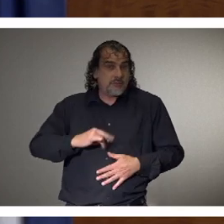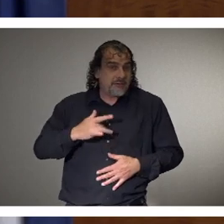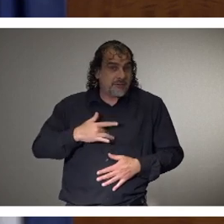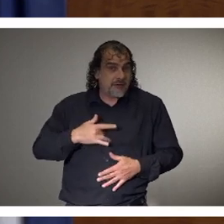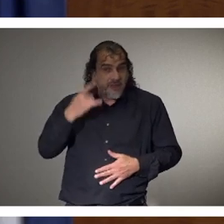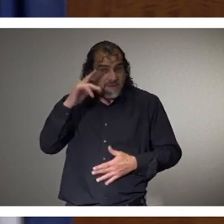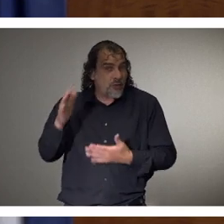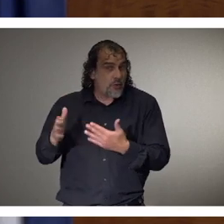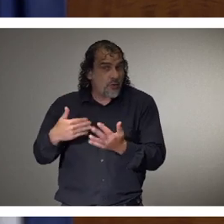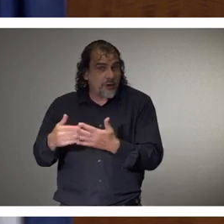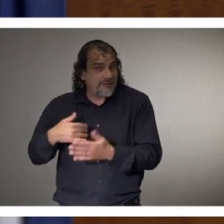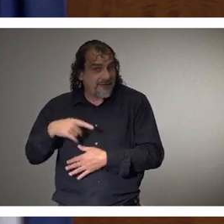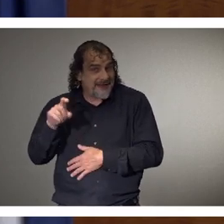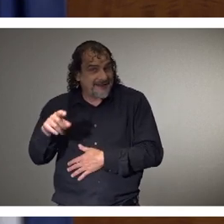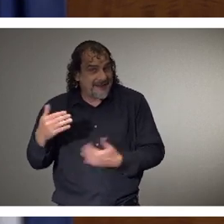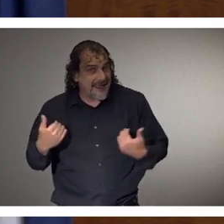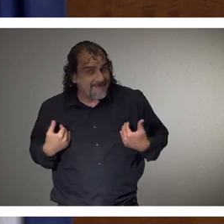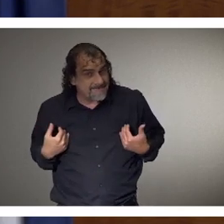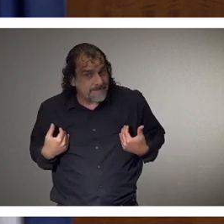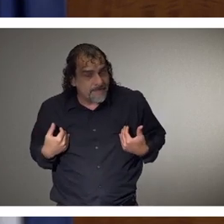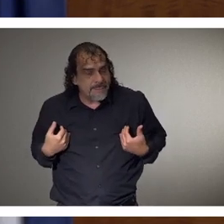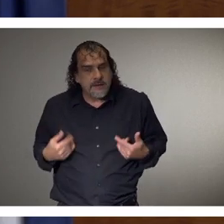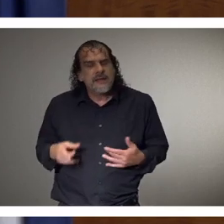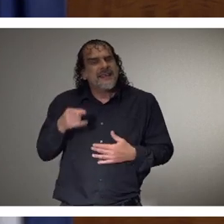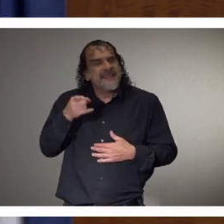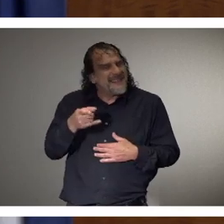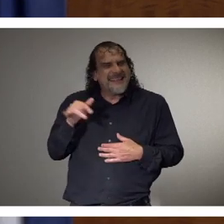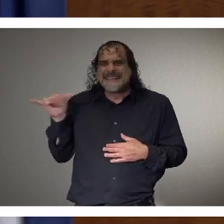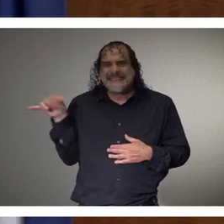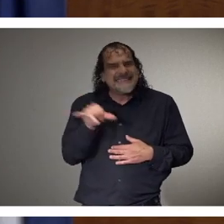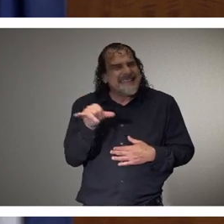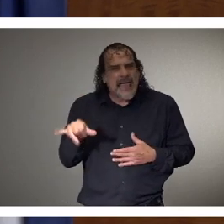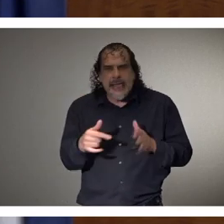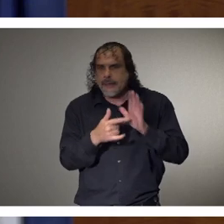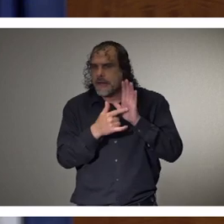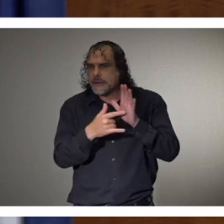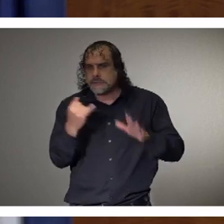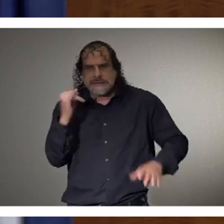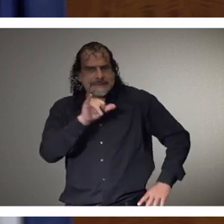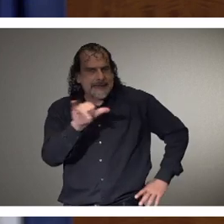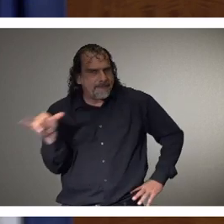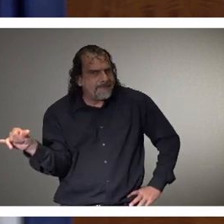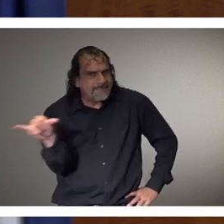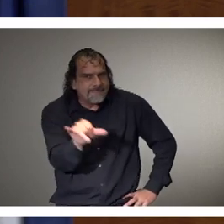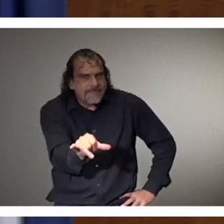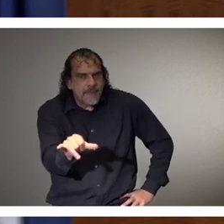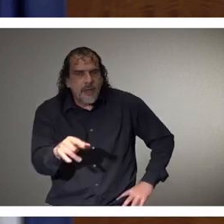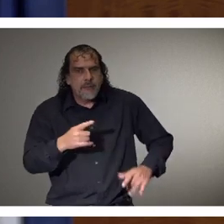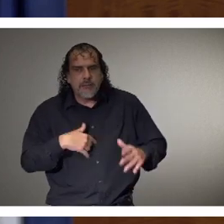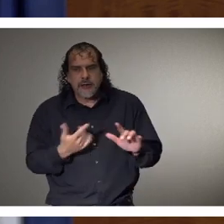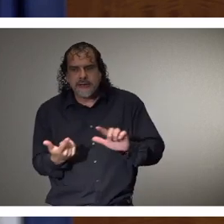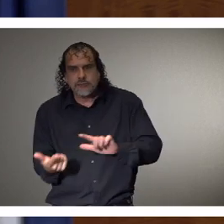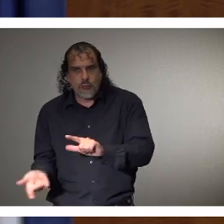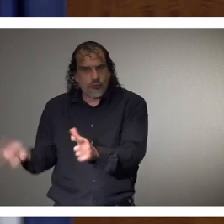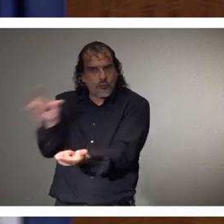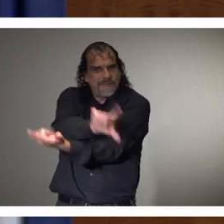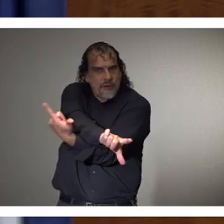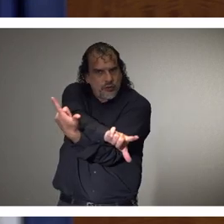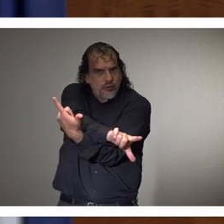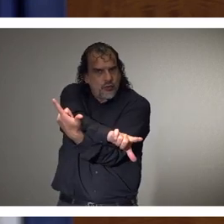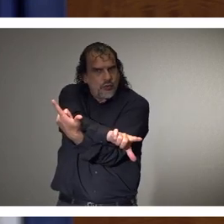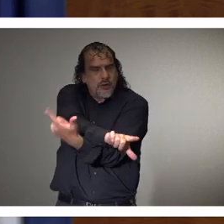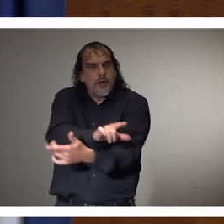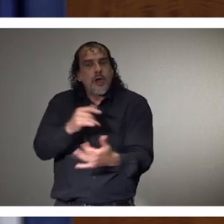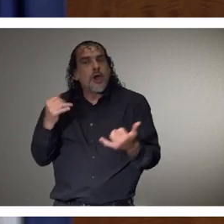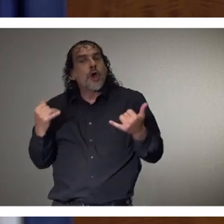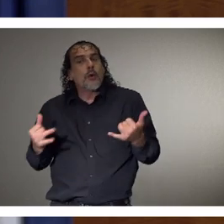for whatever the medical needs they have. Well, this is exactly the same model, it's just in reverse. Right now, if you're,